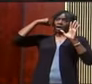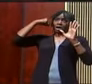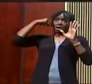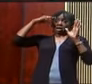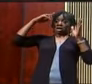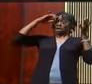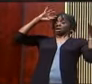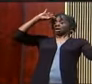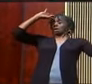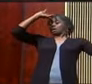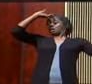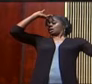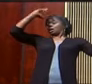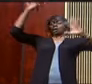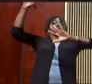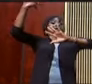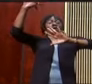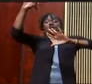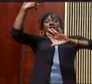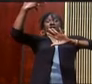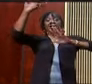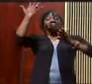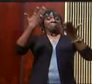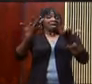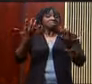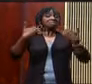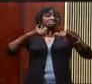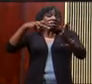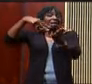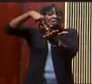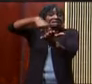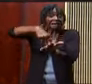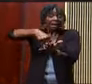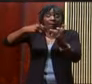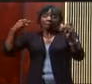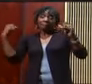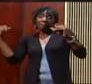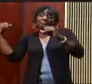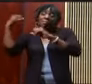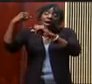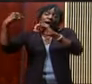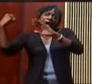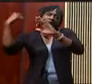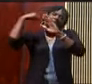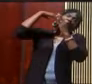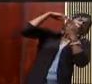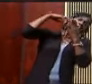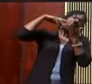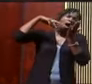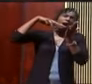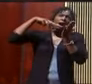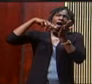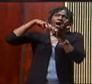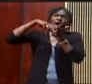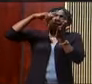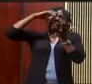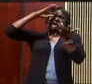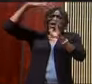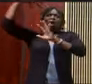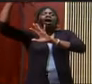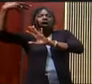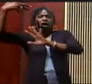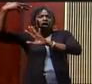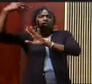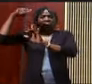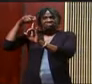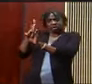they are out on their feet. Ali, in one particular fight against Henry Cooper, was hit by